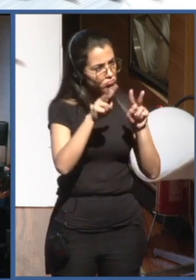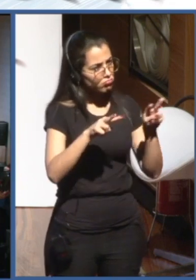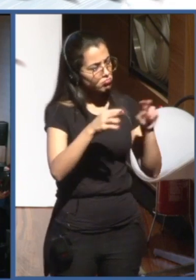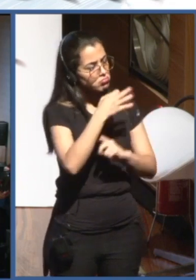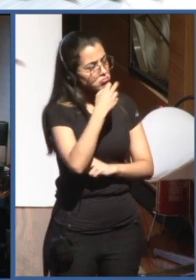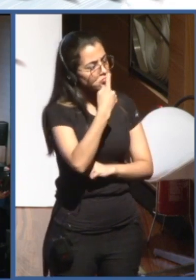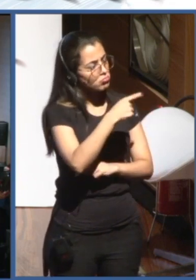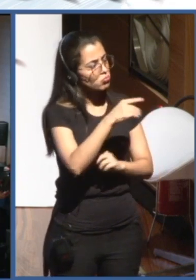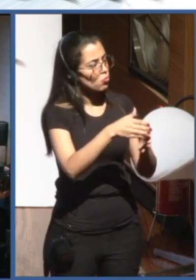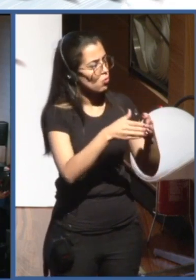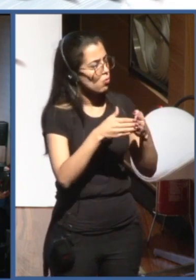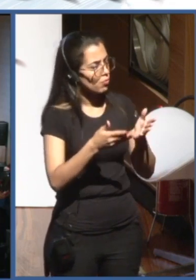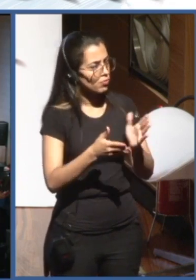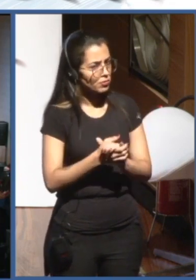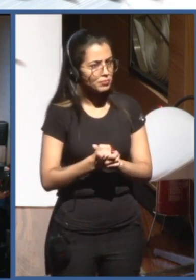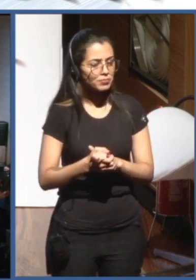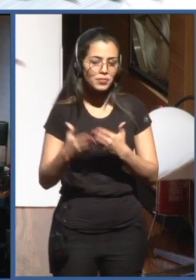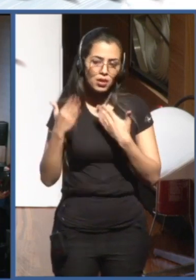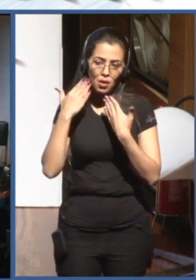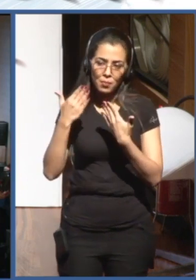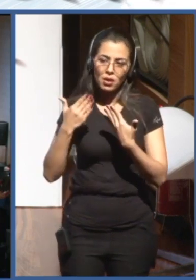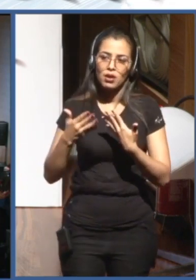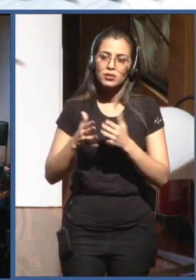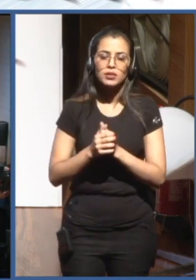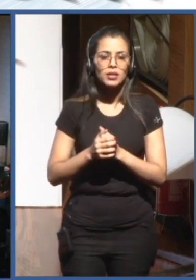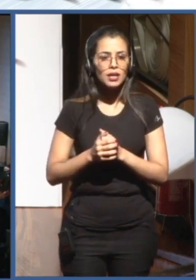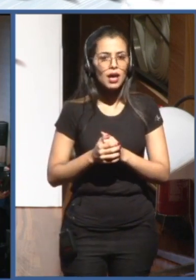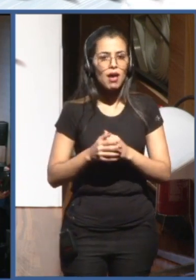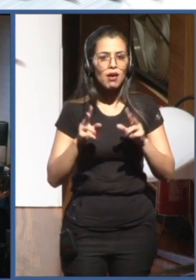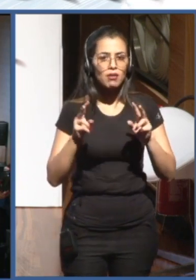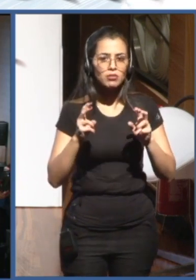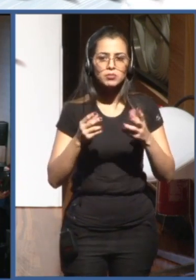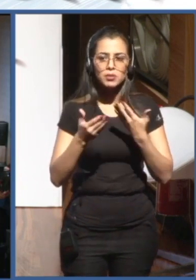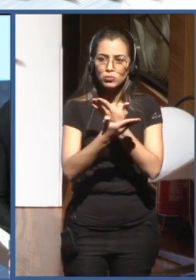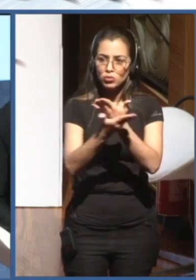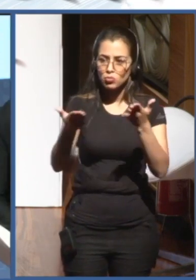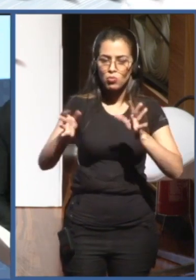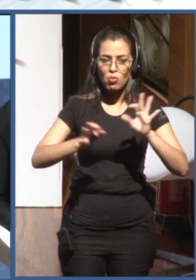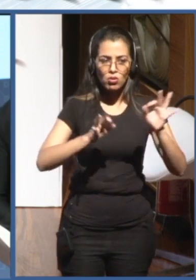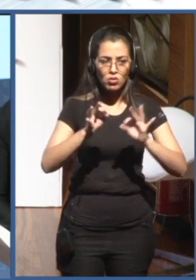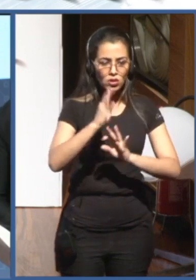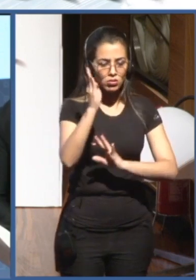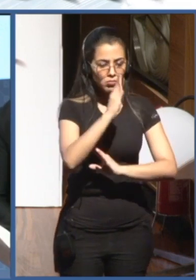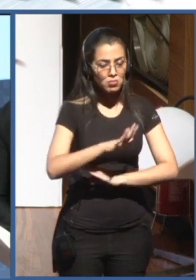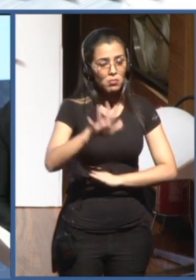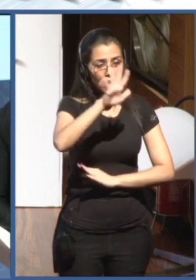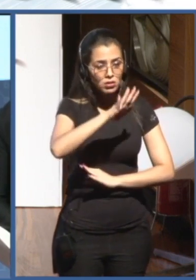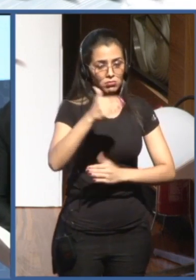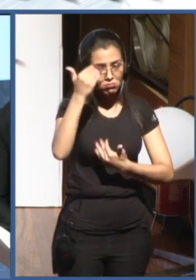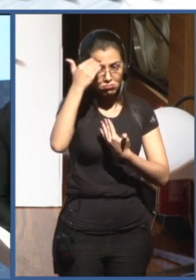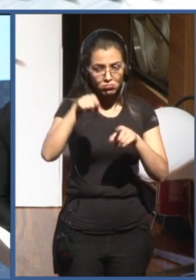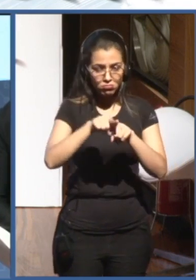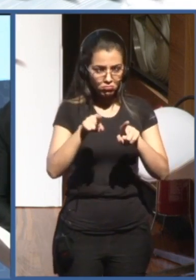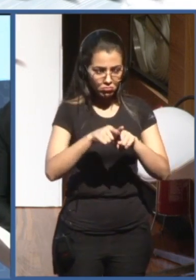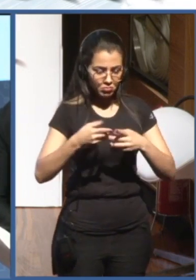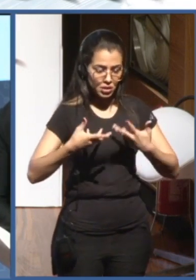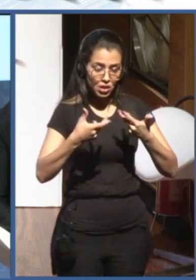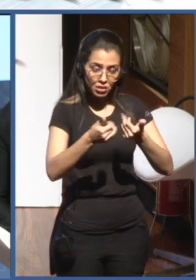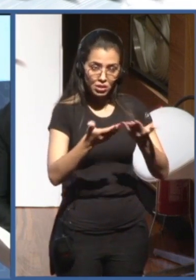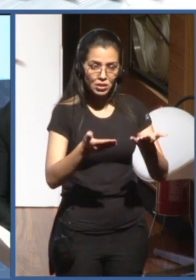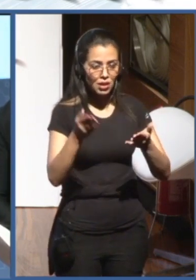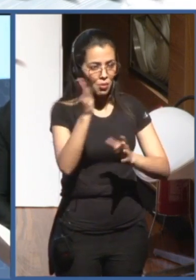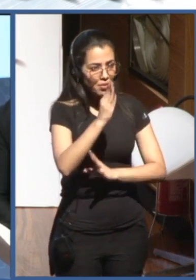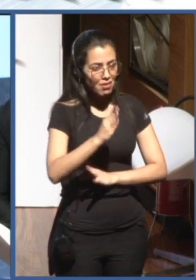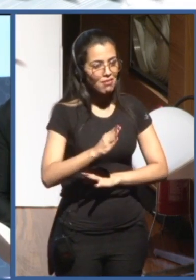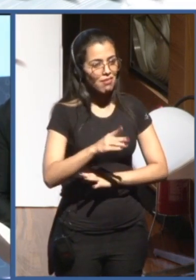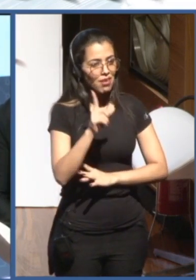add my thanks to the organizers for this very timely event and also to Brazil for such a warm welcome. Brazil is actually a very active participant in the OECD's